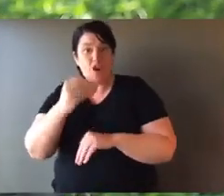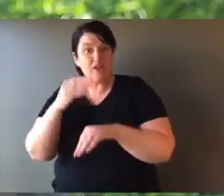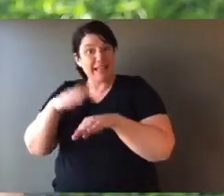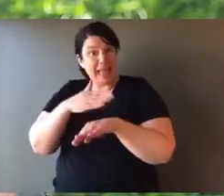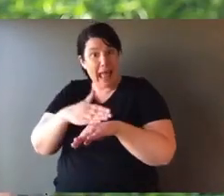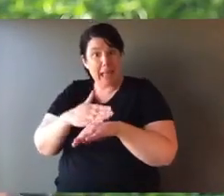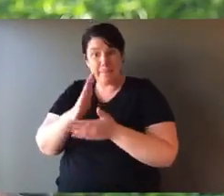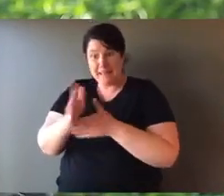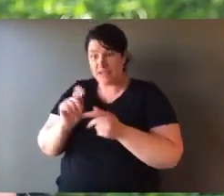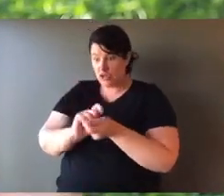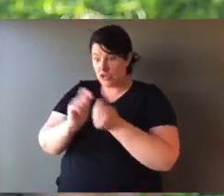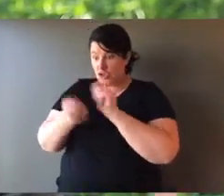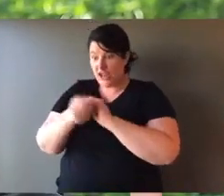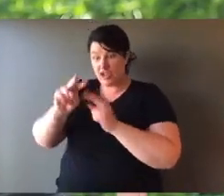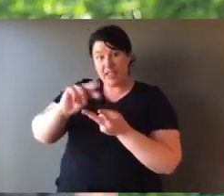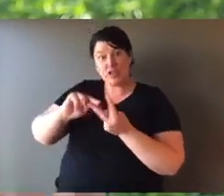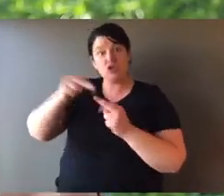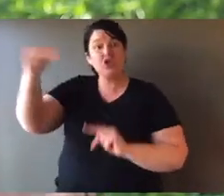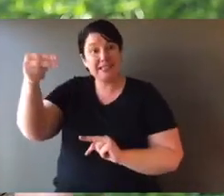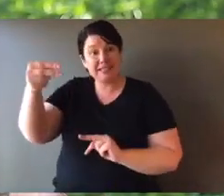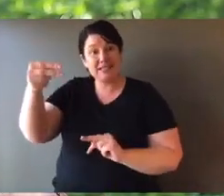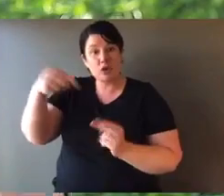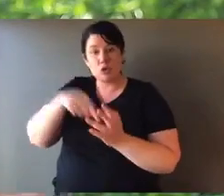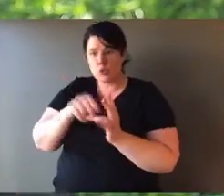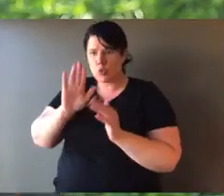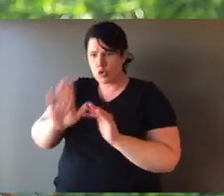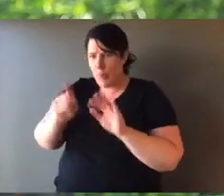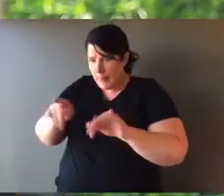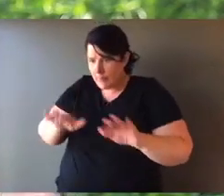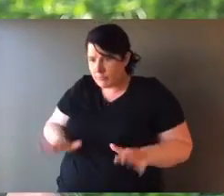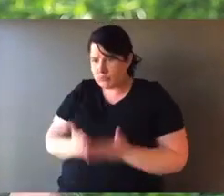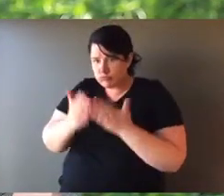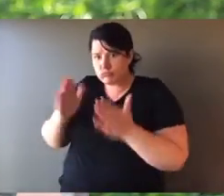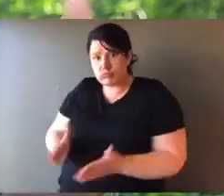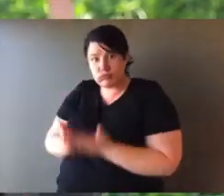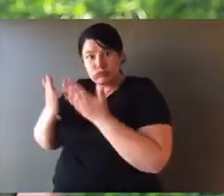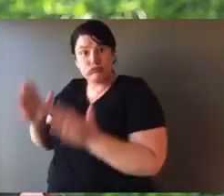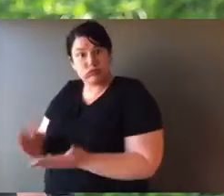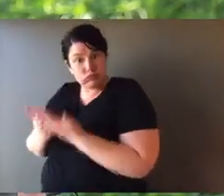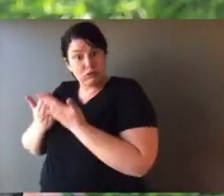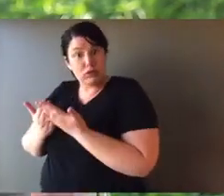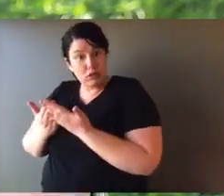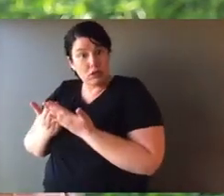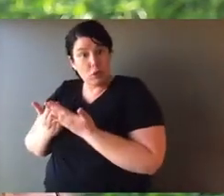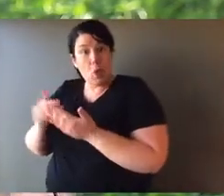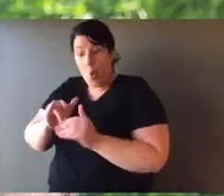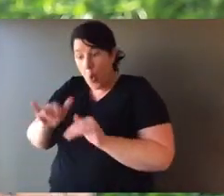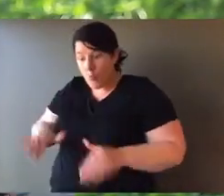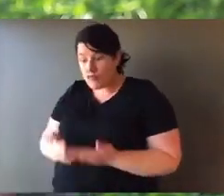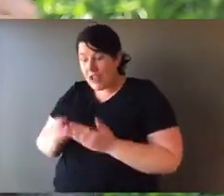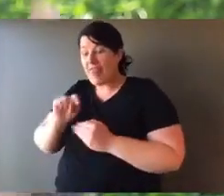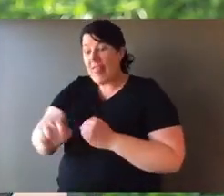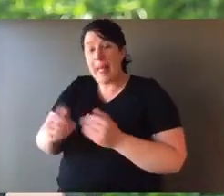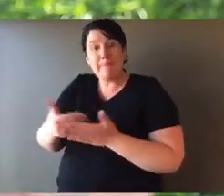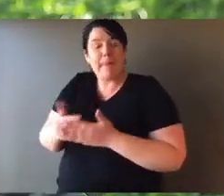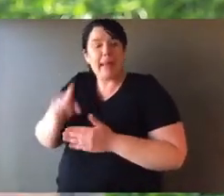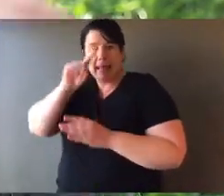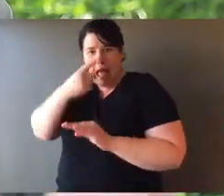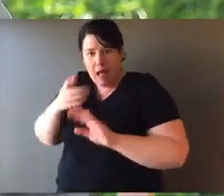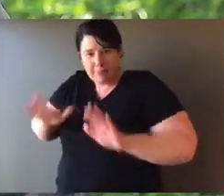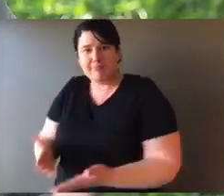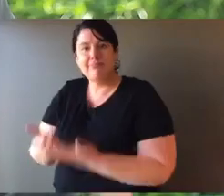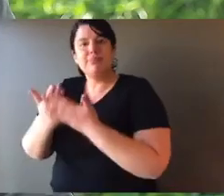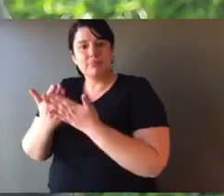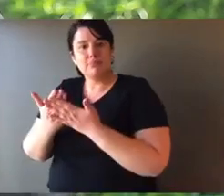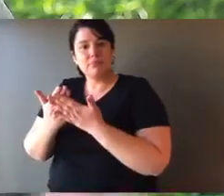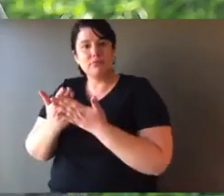gene driver technology of fox and cat, which can essentially humanely control that they either stop breeding or when they